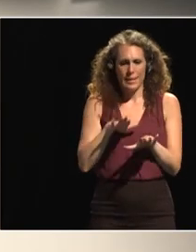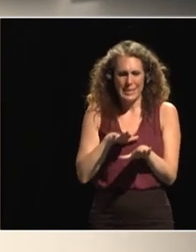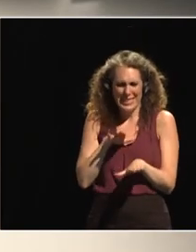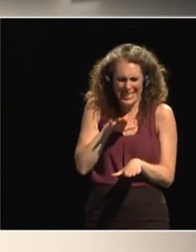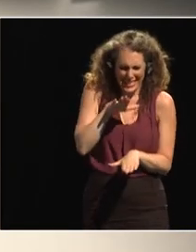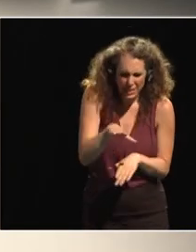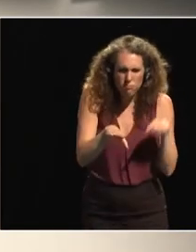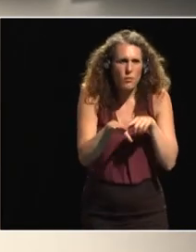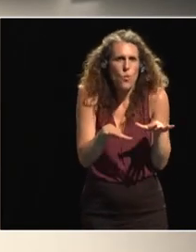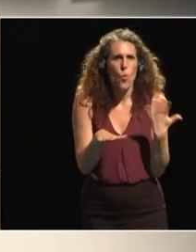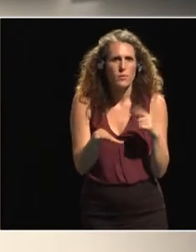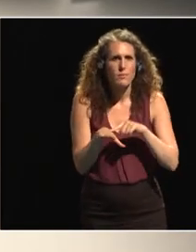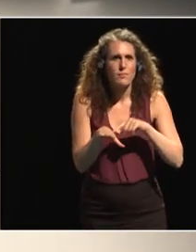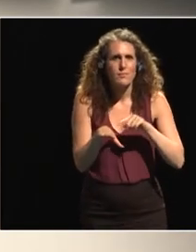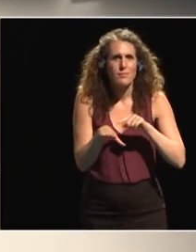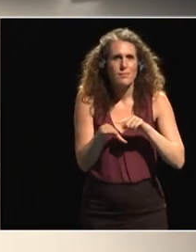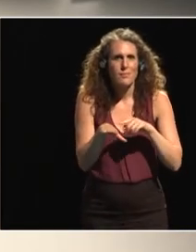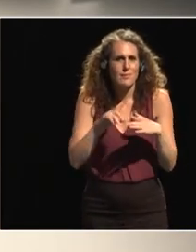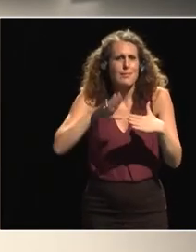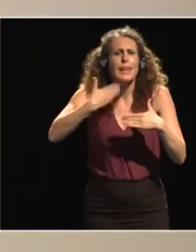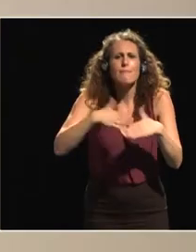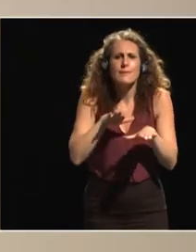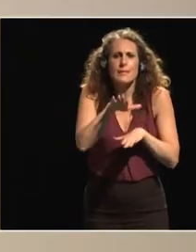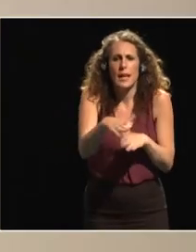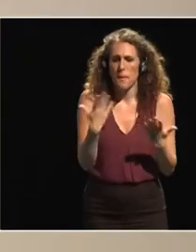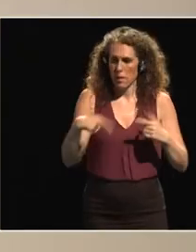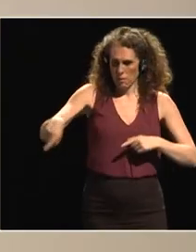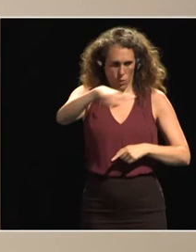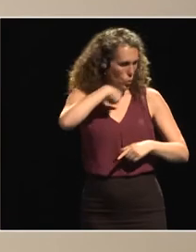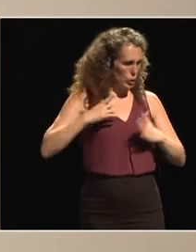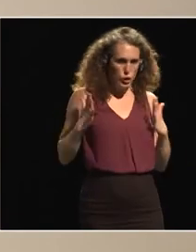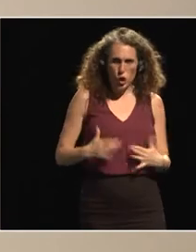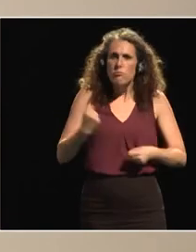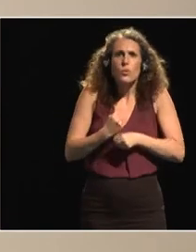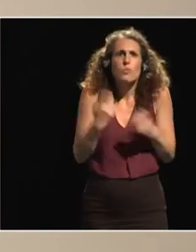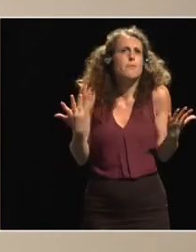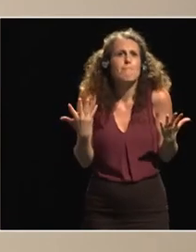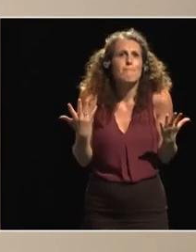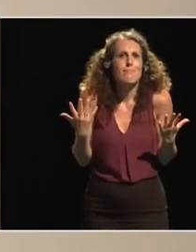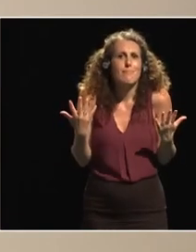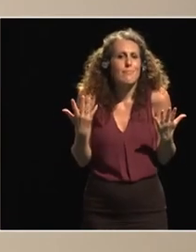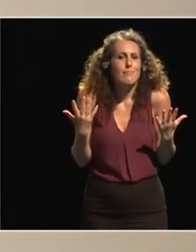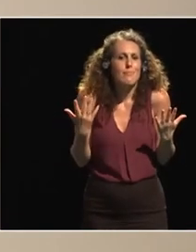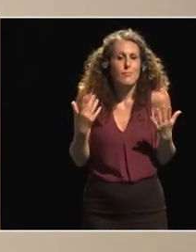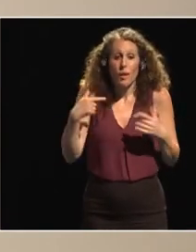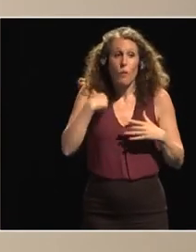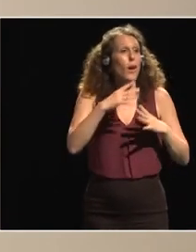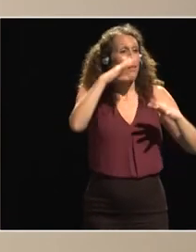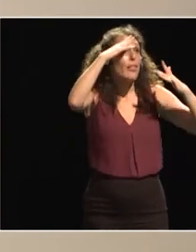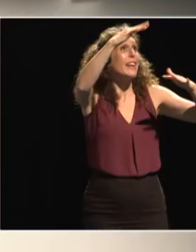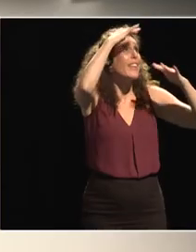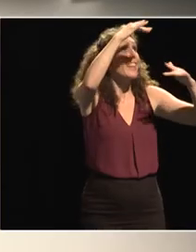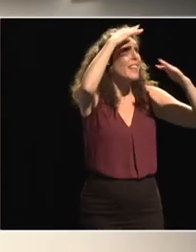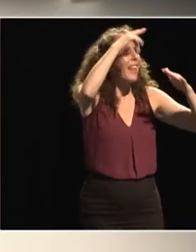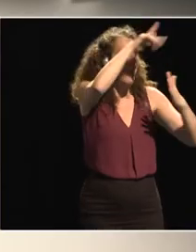a difference um what what should we be doing in order to to really bring out what we've been talking about into